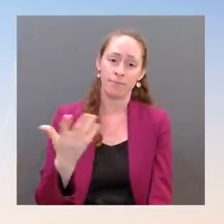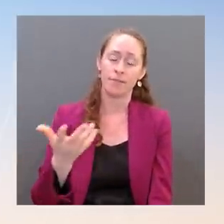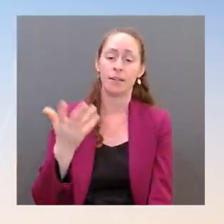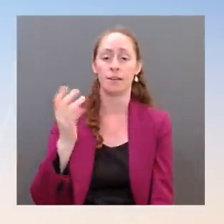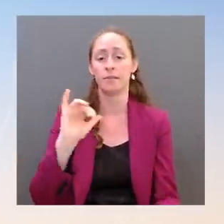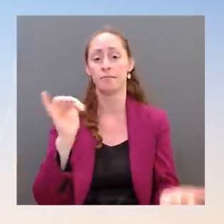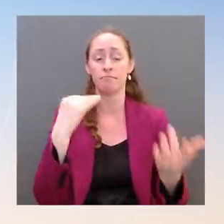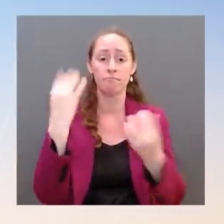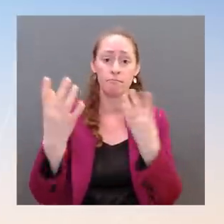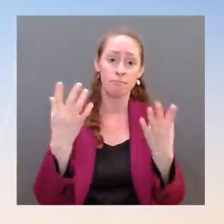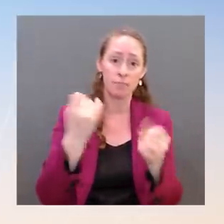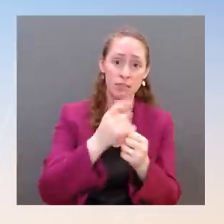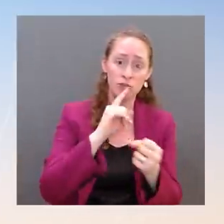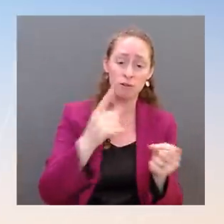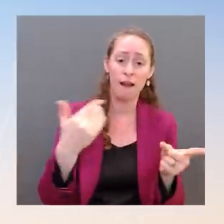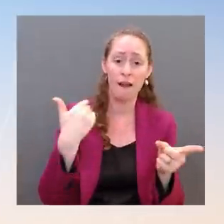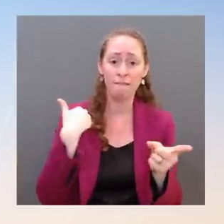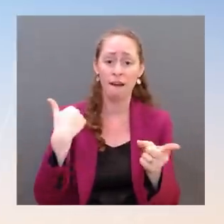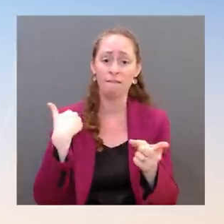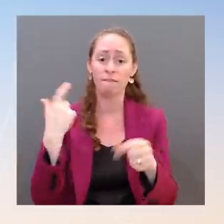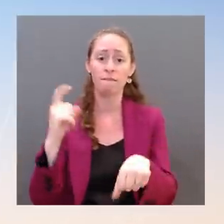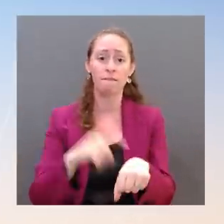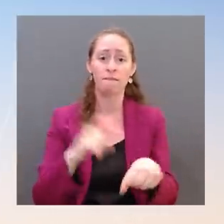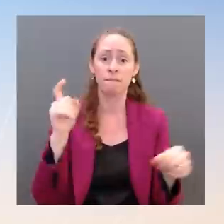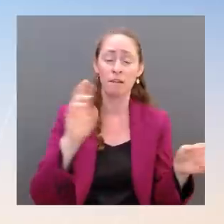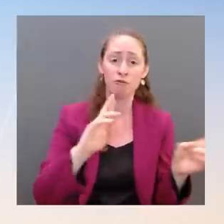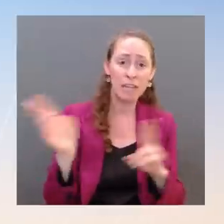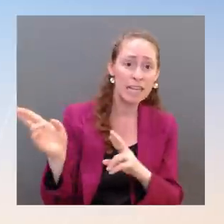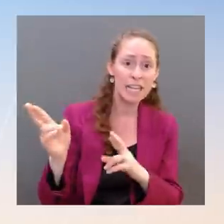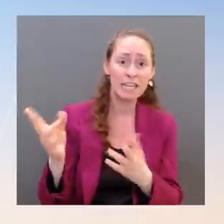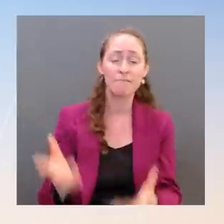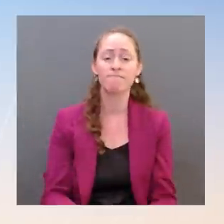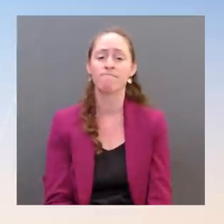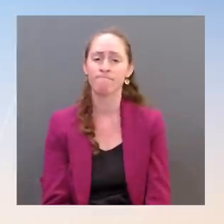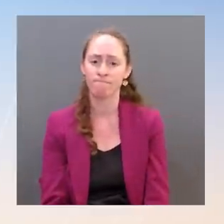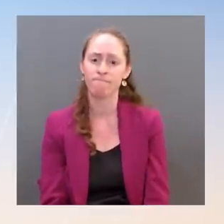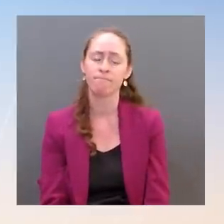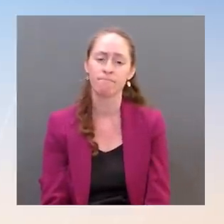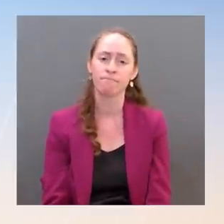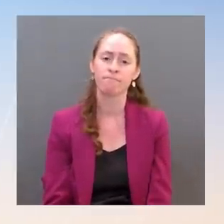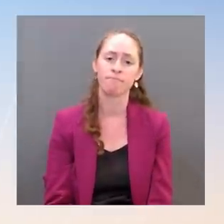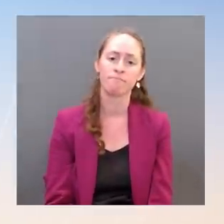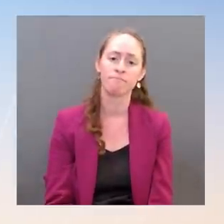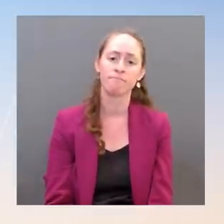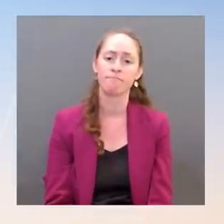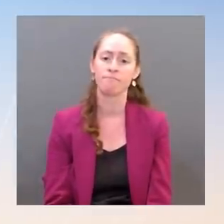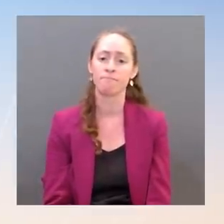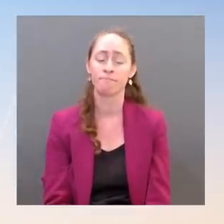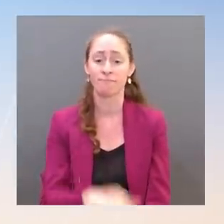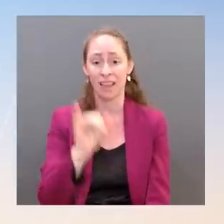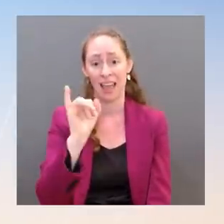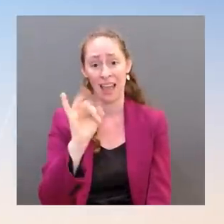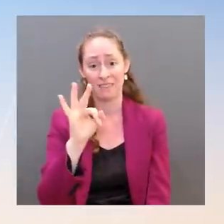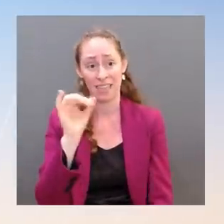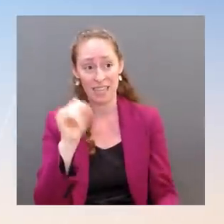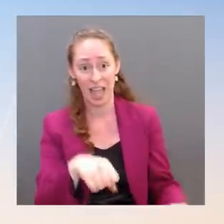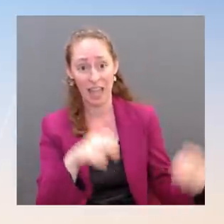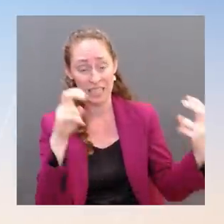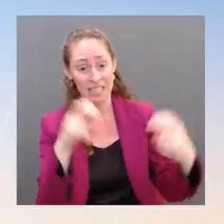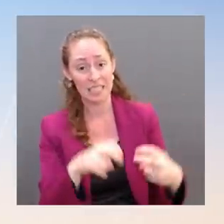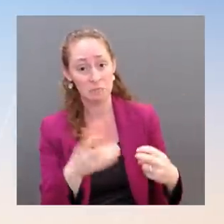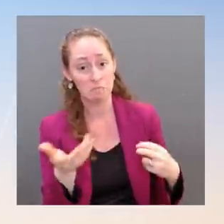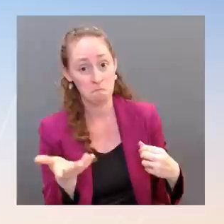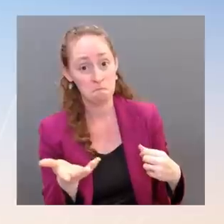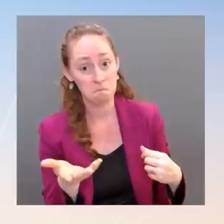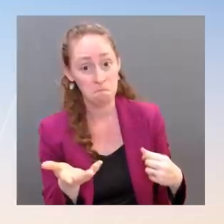comes to hopefully having some diplomacy and getting to an end of this war. But in the meantime, we have to support them. The you.